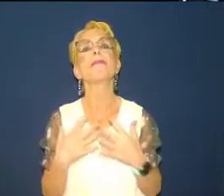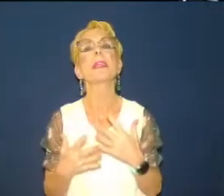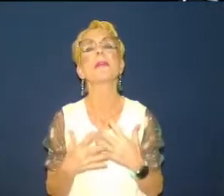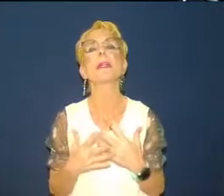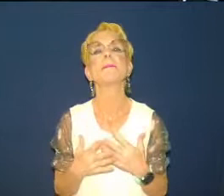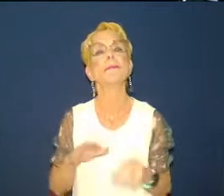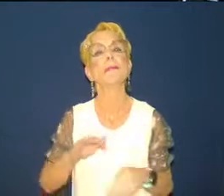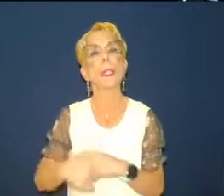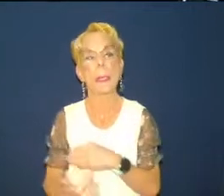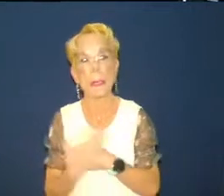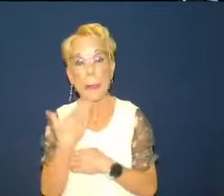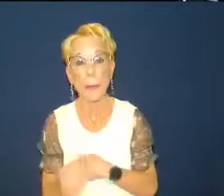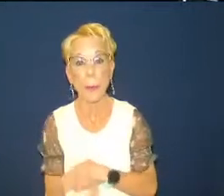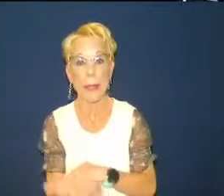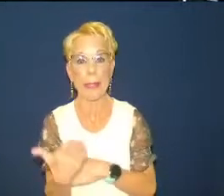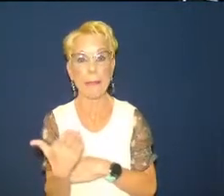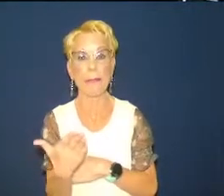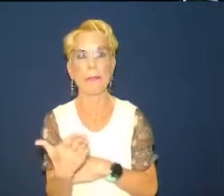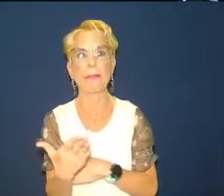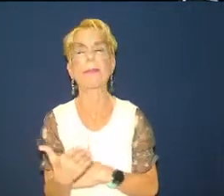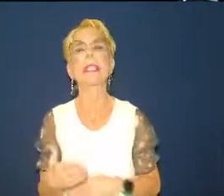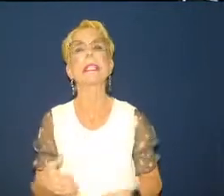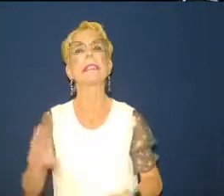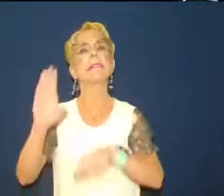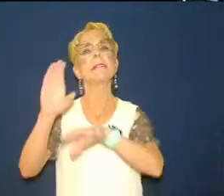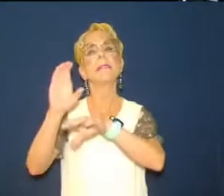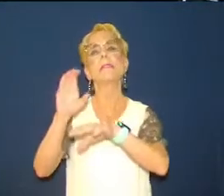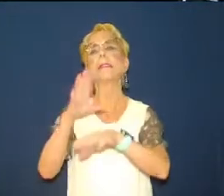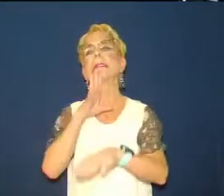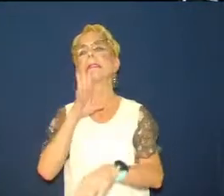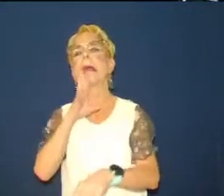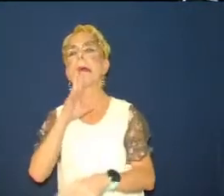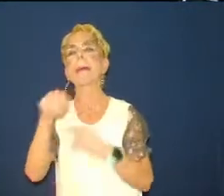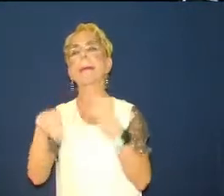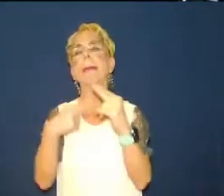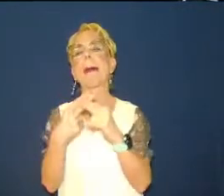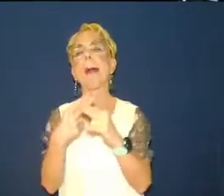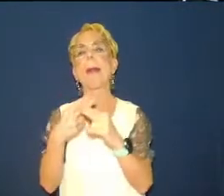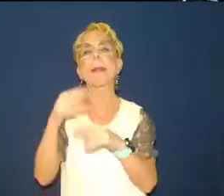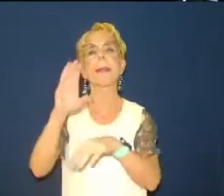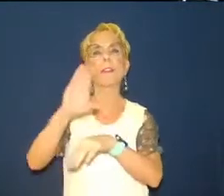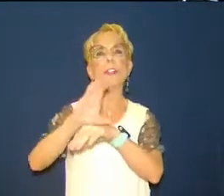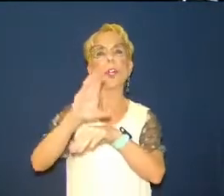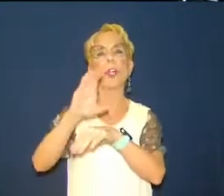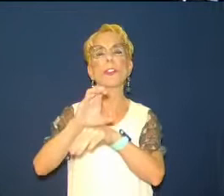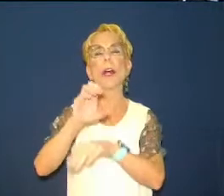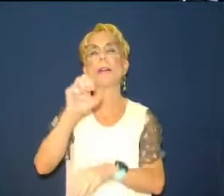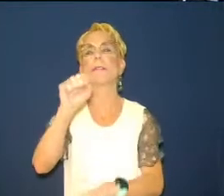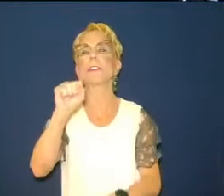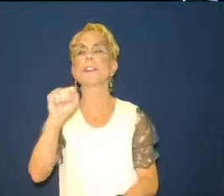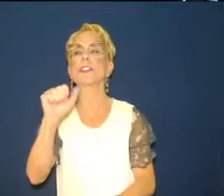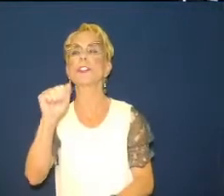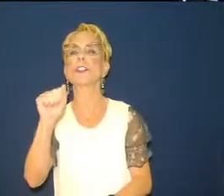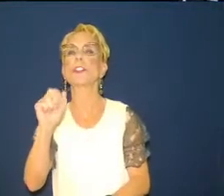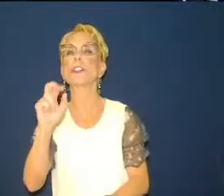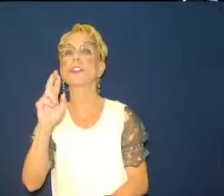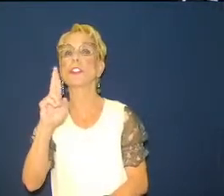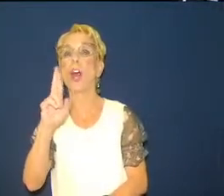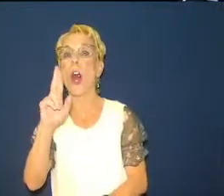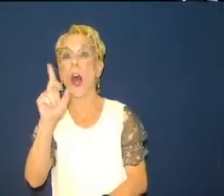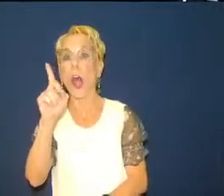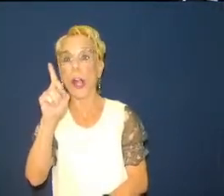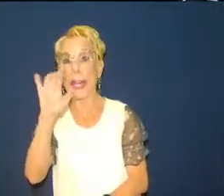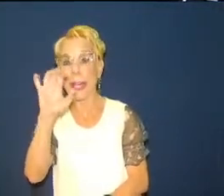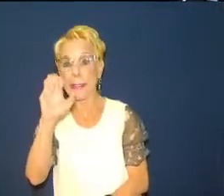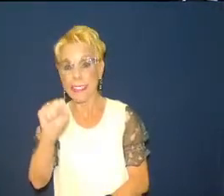the church of Sardis and this is one that I've really been looking forward to. This is the fifth church in this series of seven